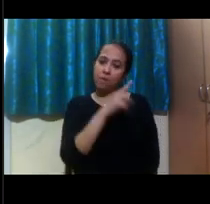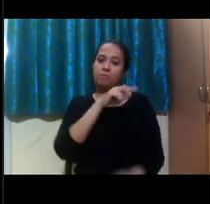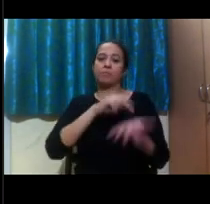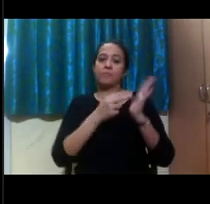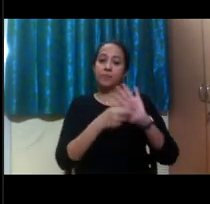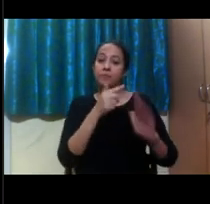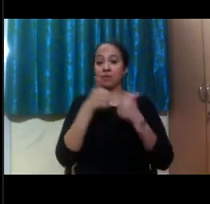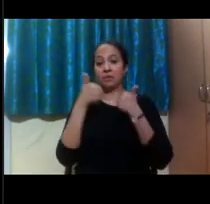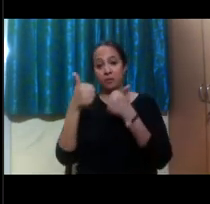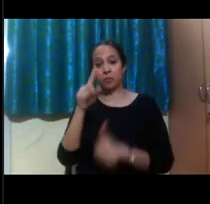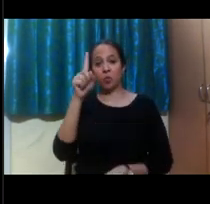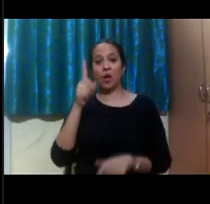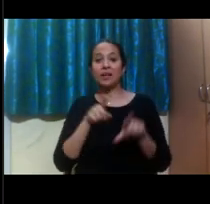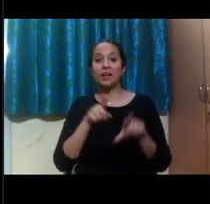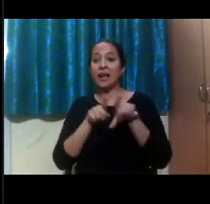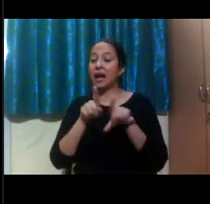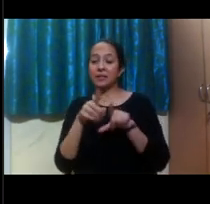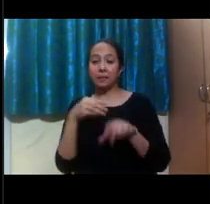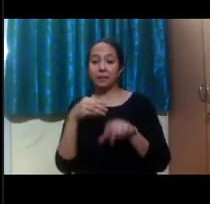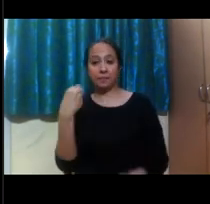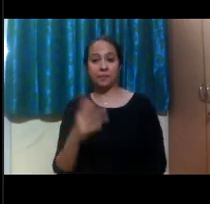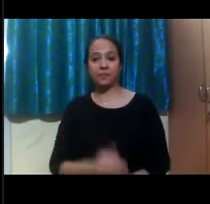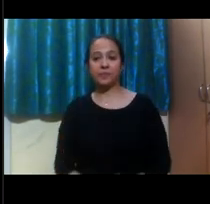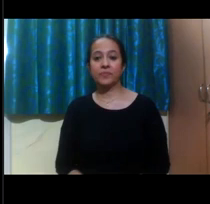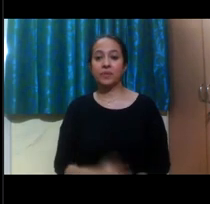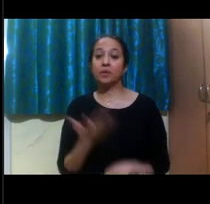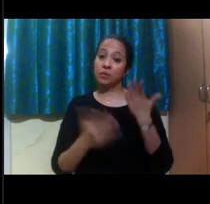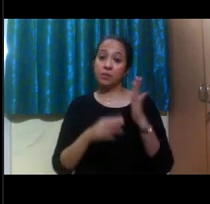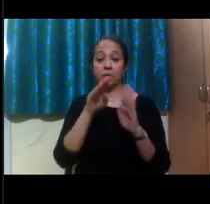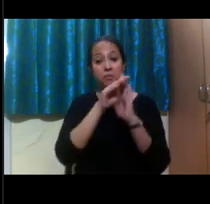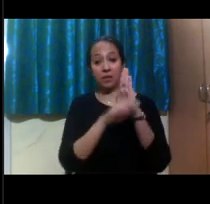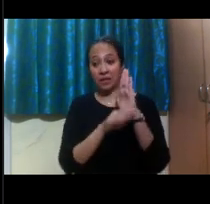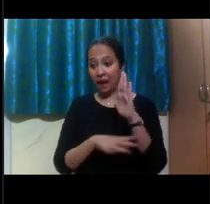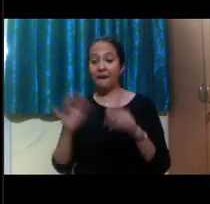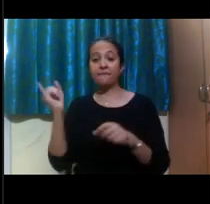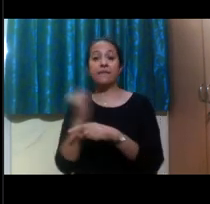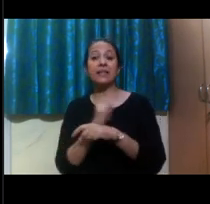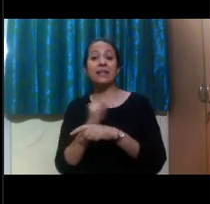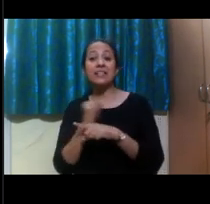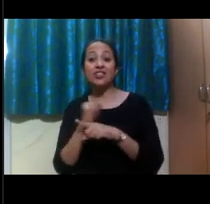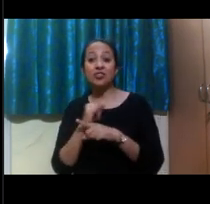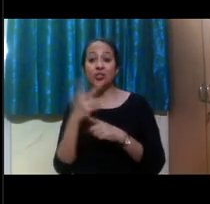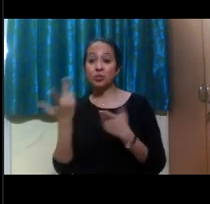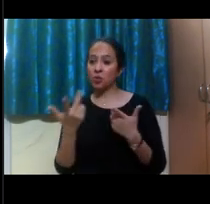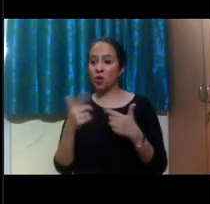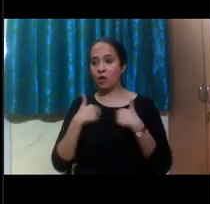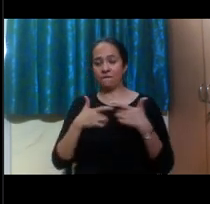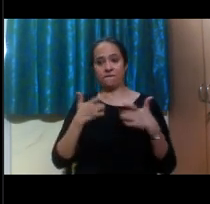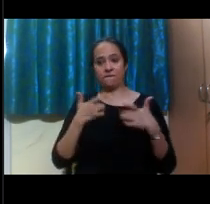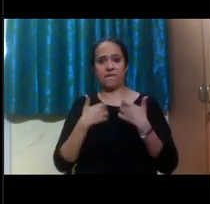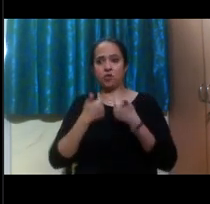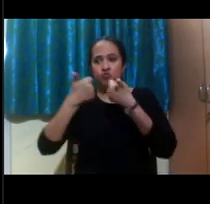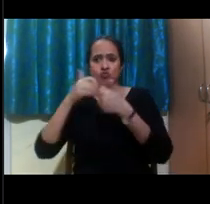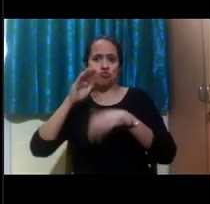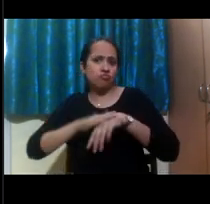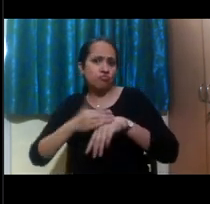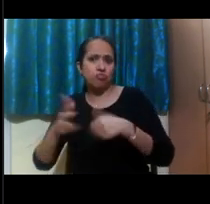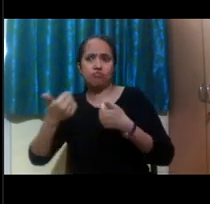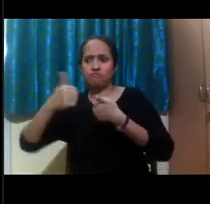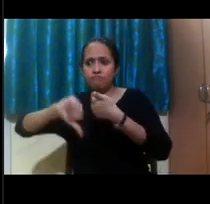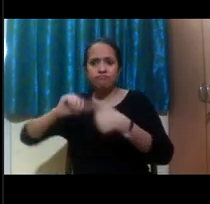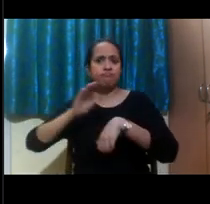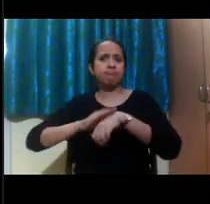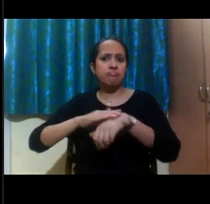example is that many programs here, you may have an internship experience or a practicum experience. And so when you're having to go out into the